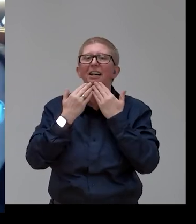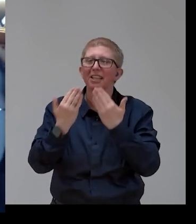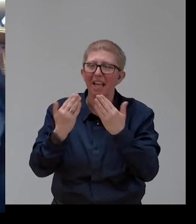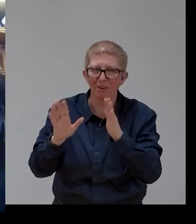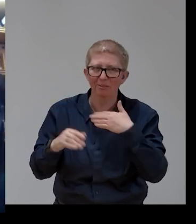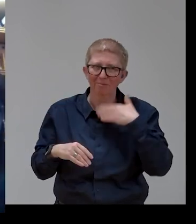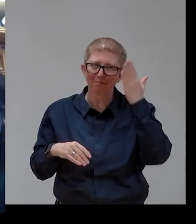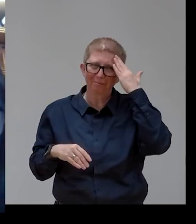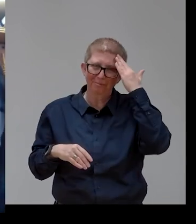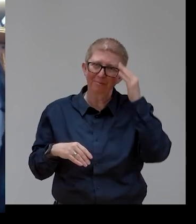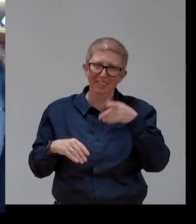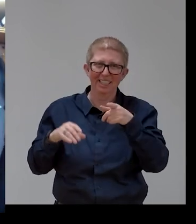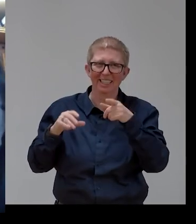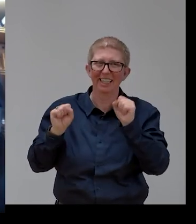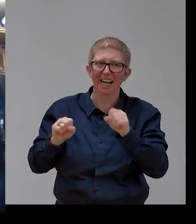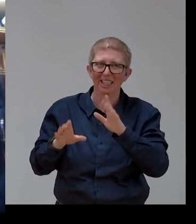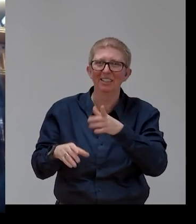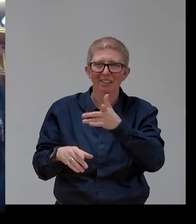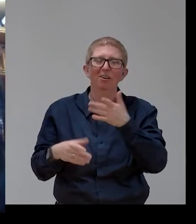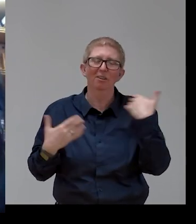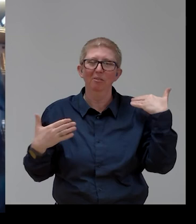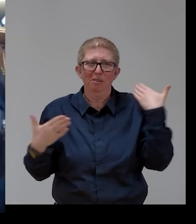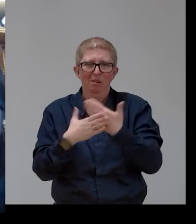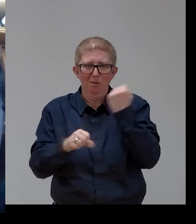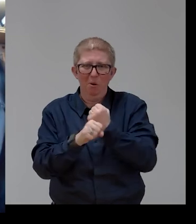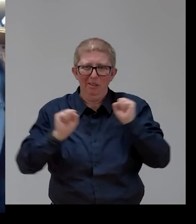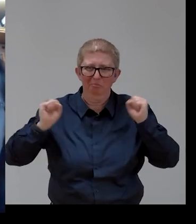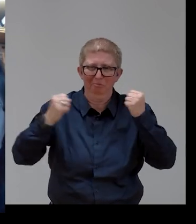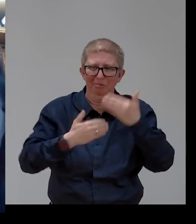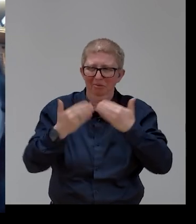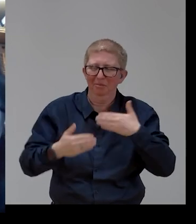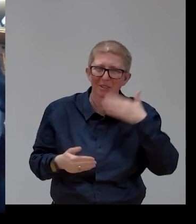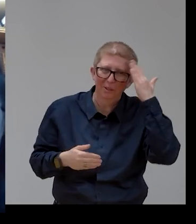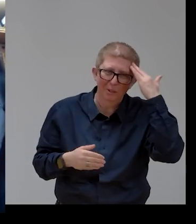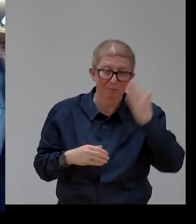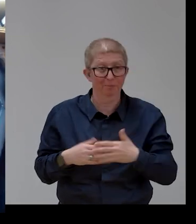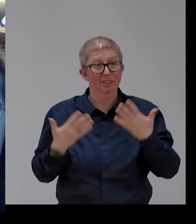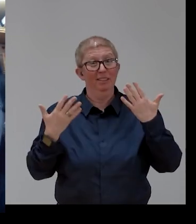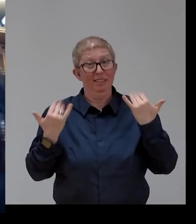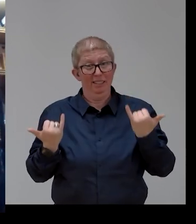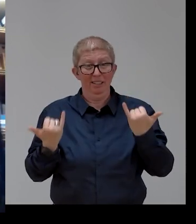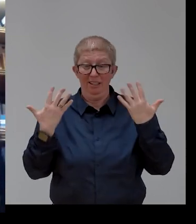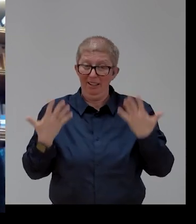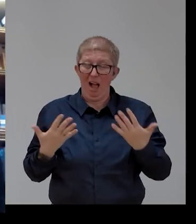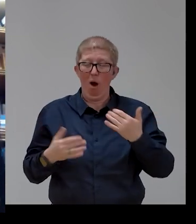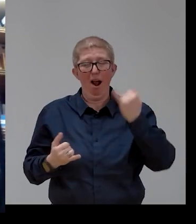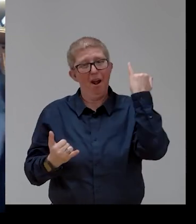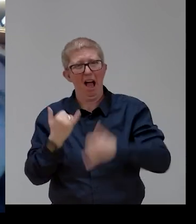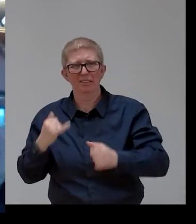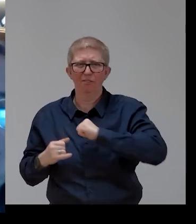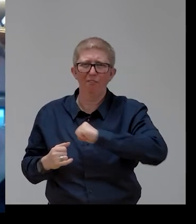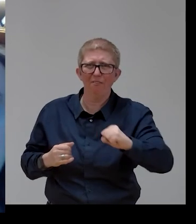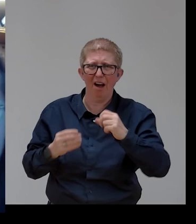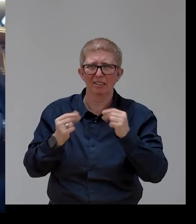worked in this field over the last years. Maybe a quick final question to Gerard, and then we turn to our